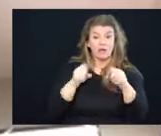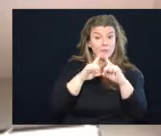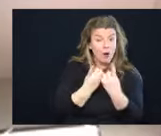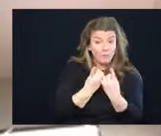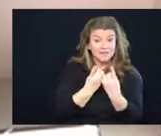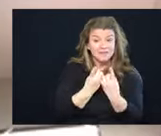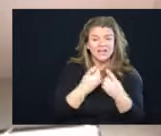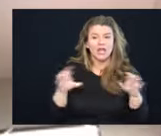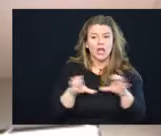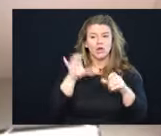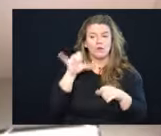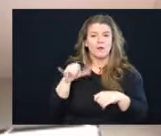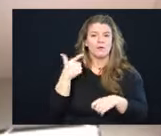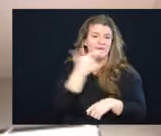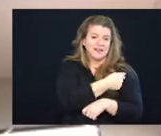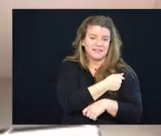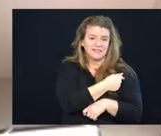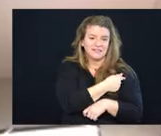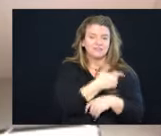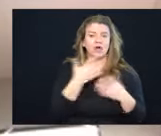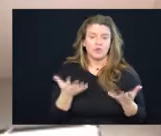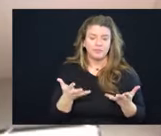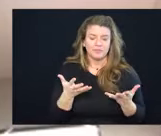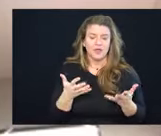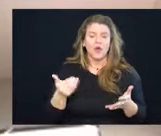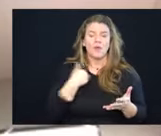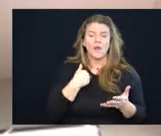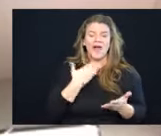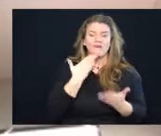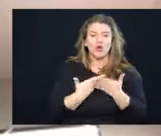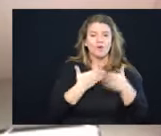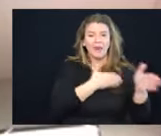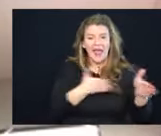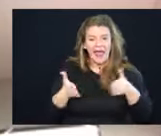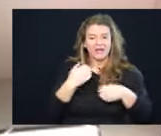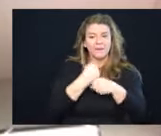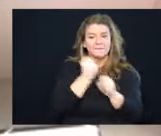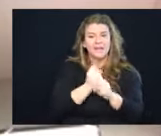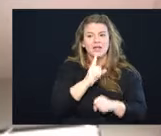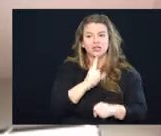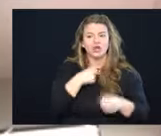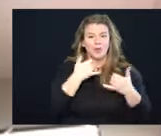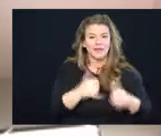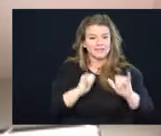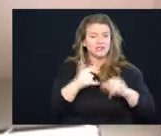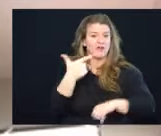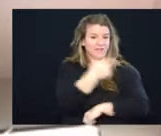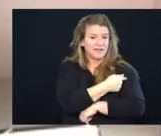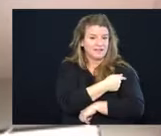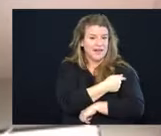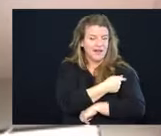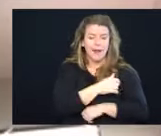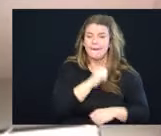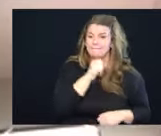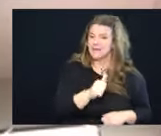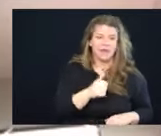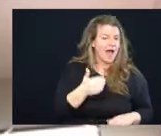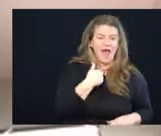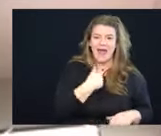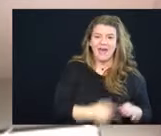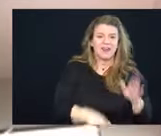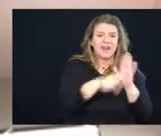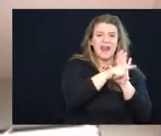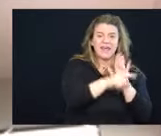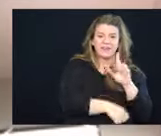and doing those vaccines. So we've got a good plan to make sure that we can still vaccinate, but not have a negative